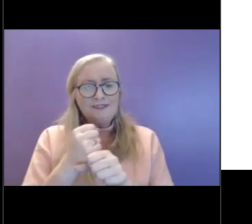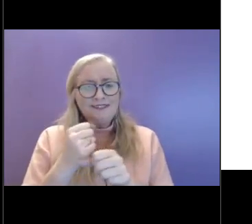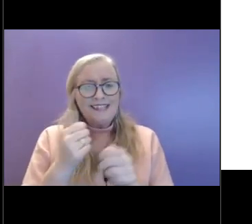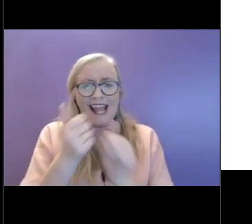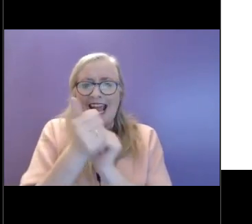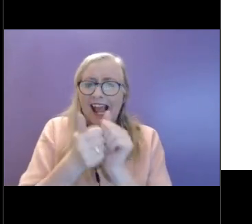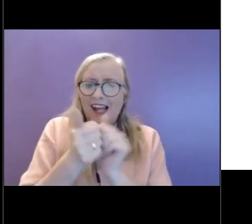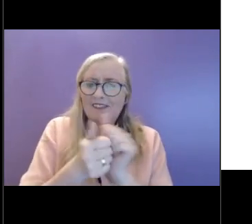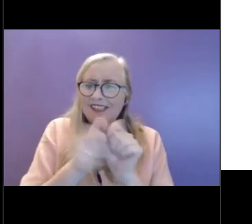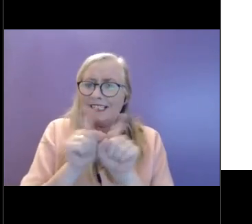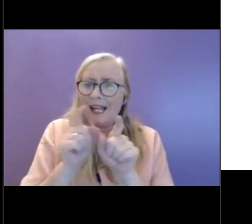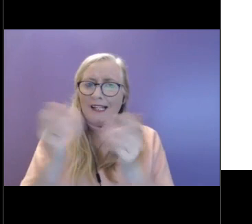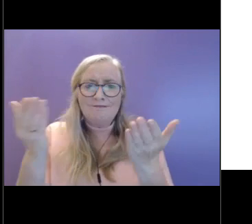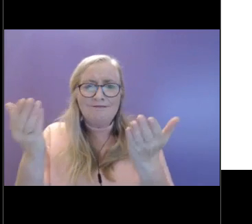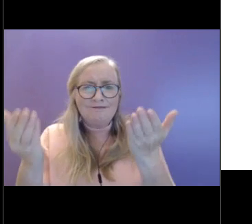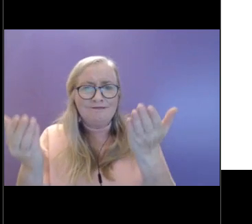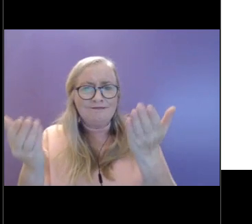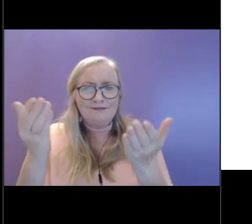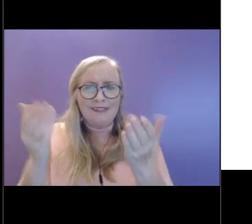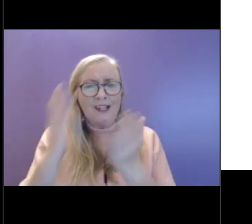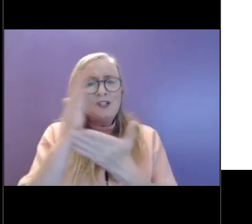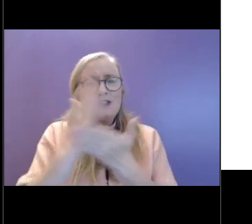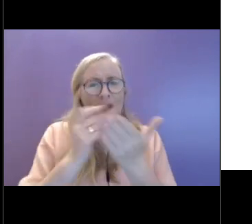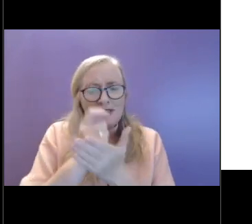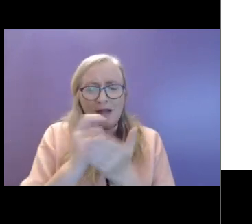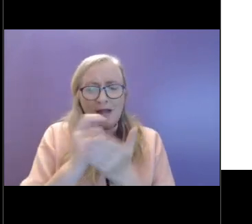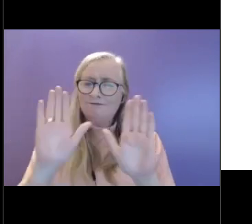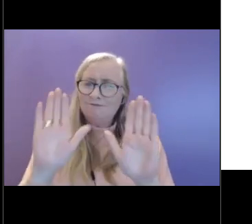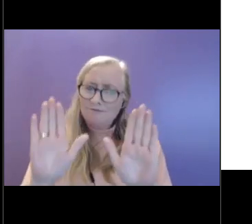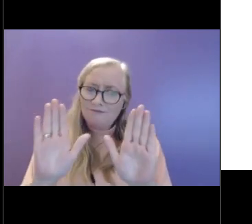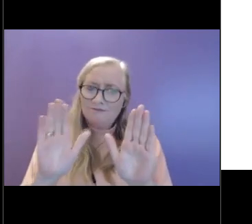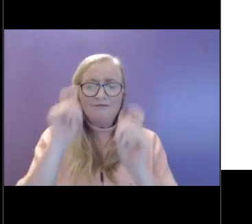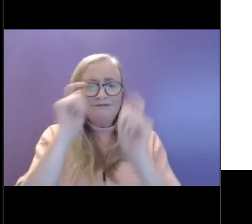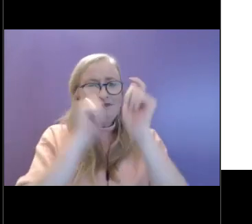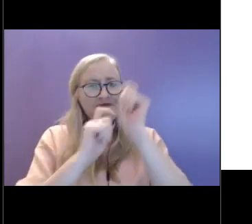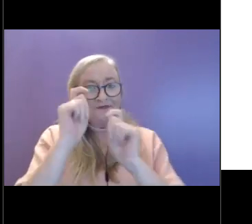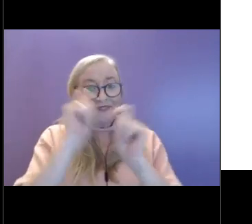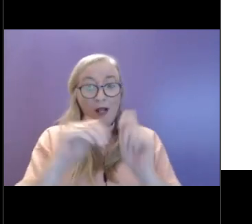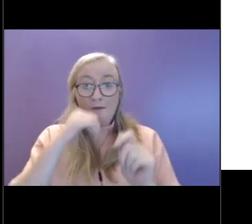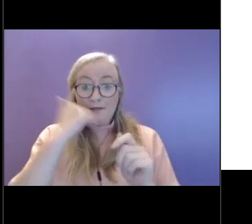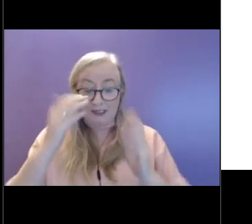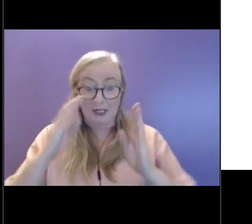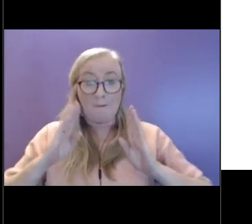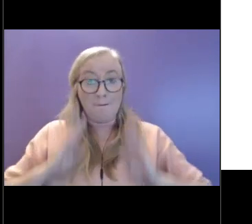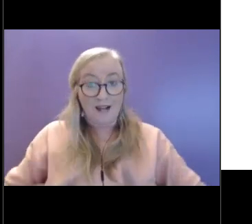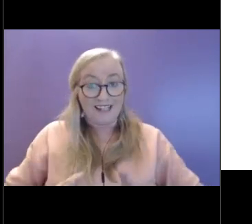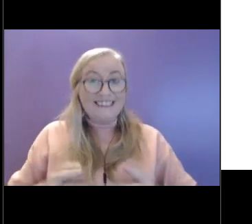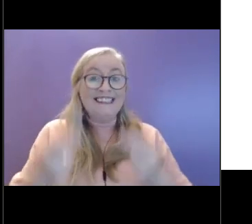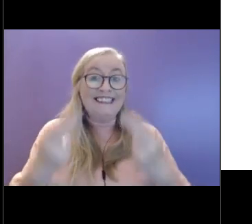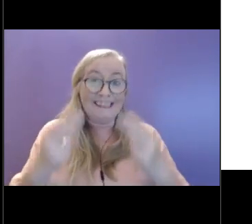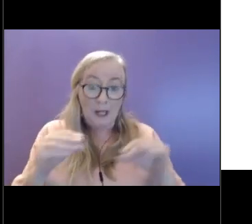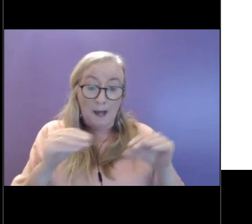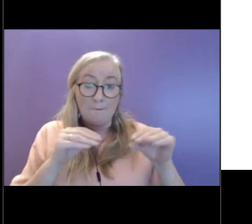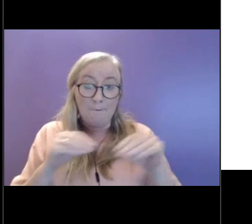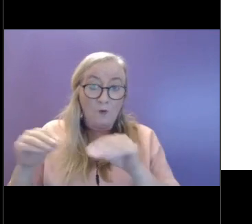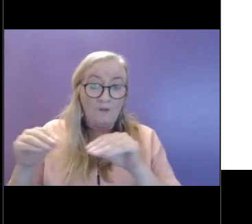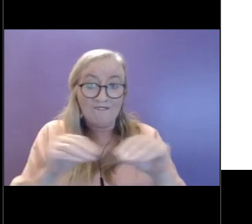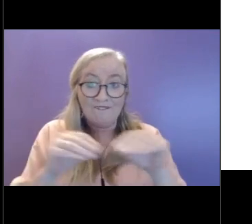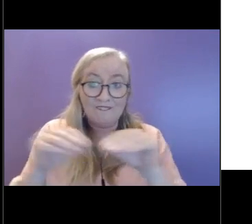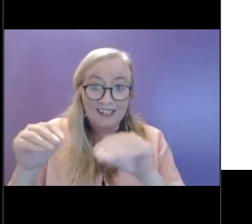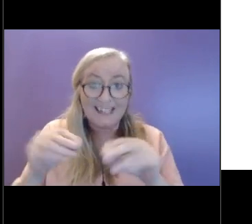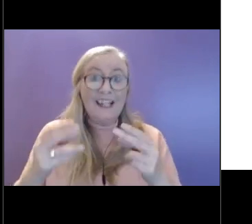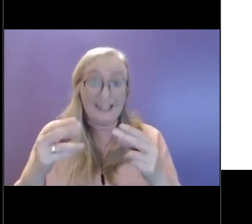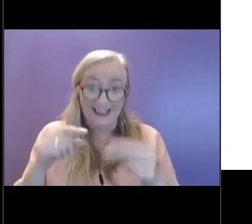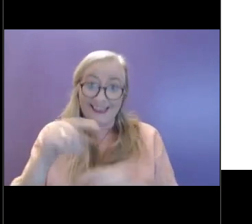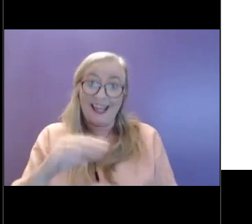balance between these and because of getting our bodies moving and keeping kind of motivated, I suppose, is really